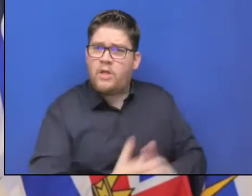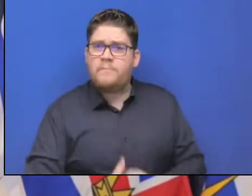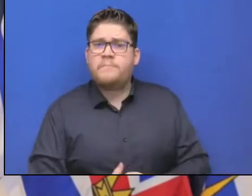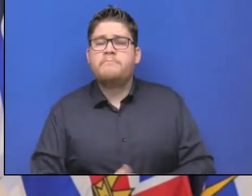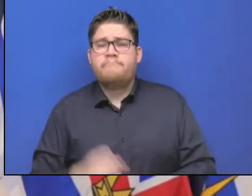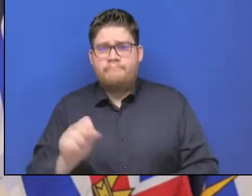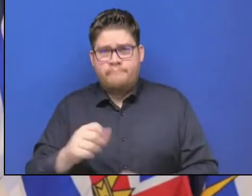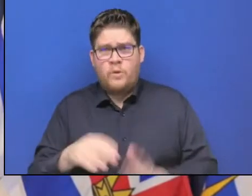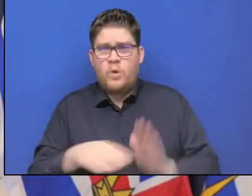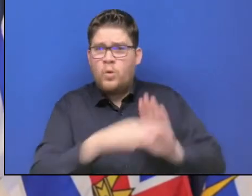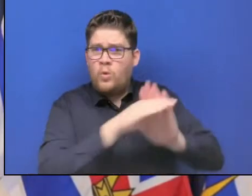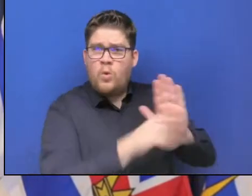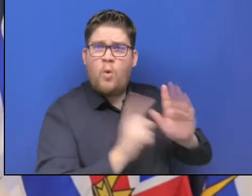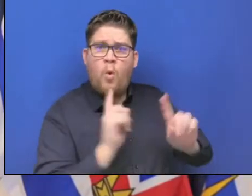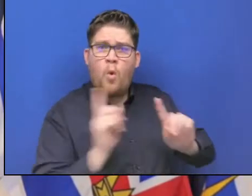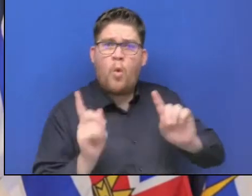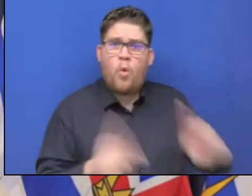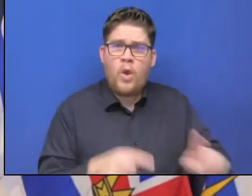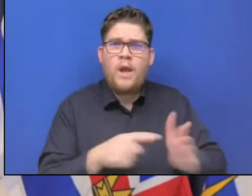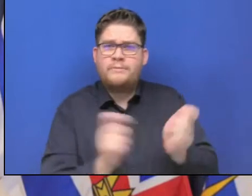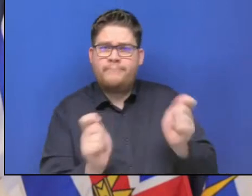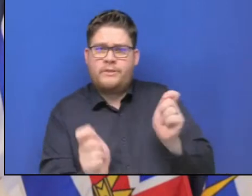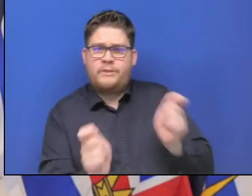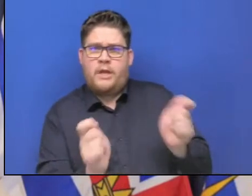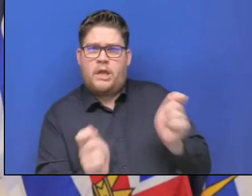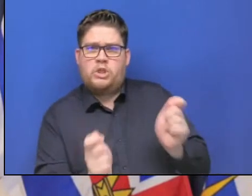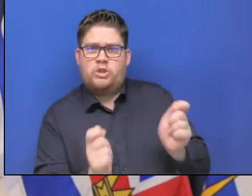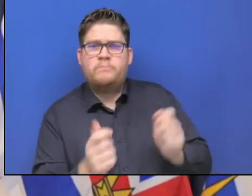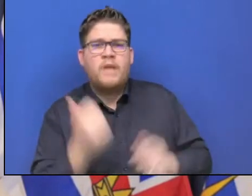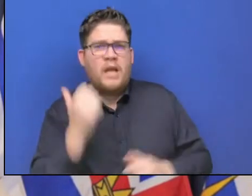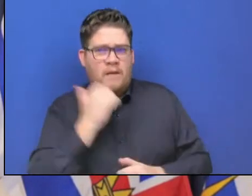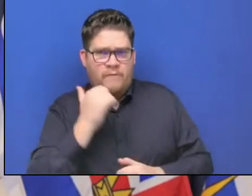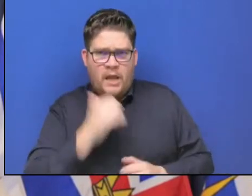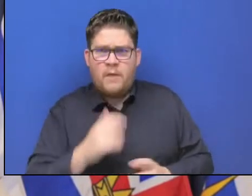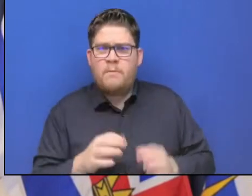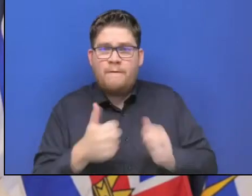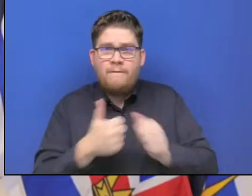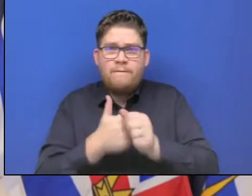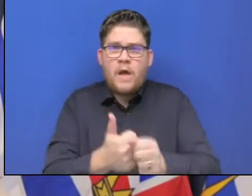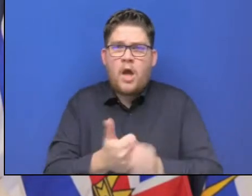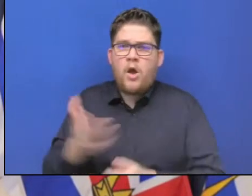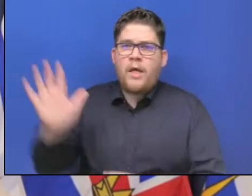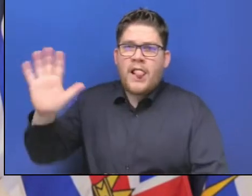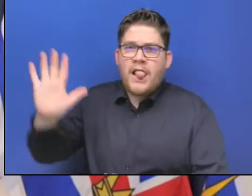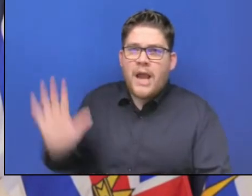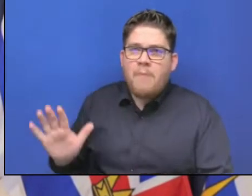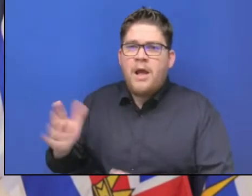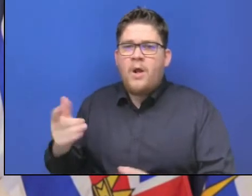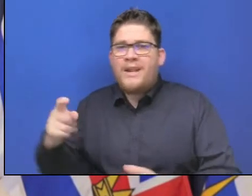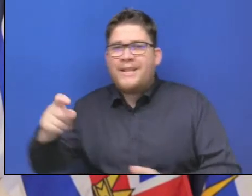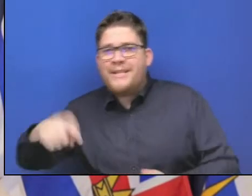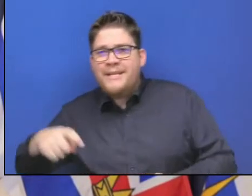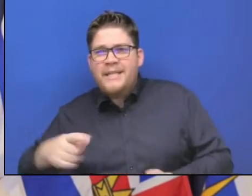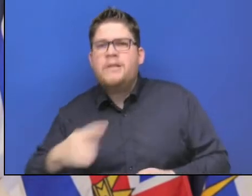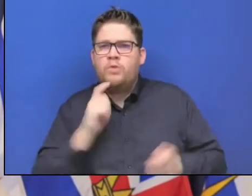updating on a daily basis the status of those necessary restrictions. Derek, do you have a follow-up?